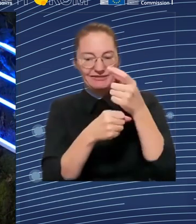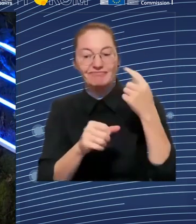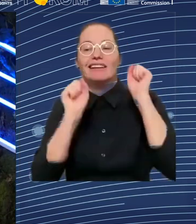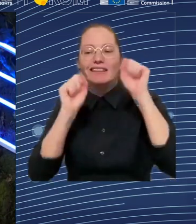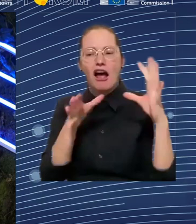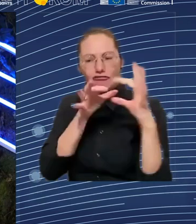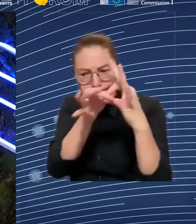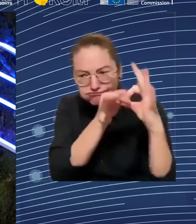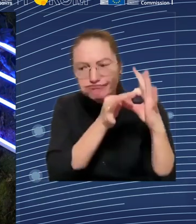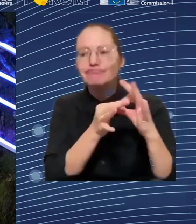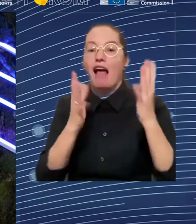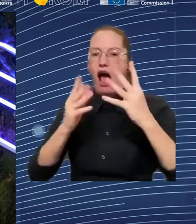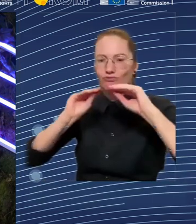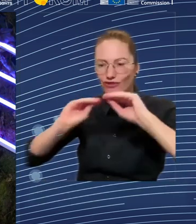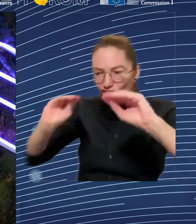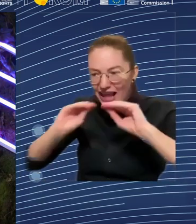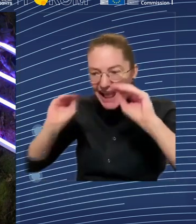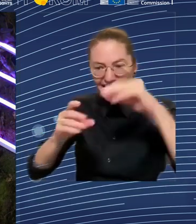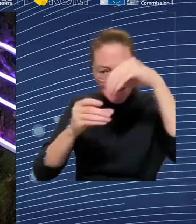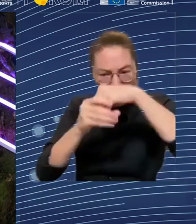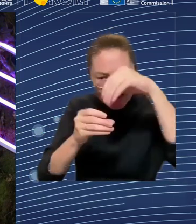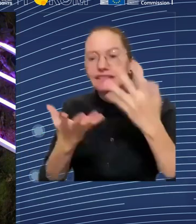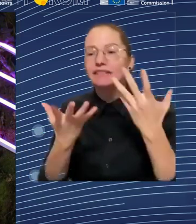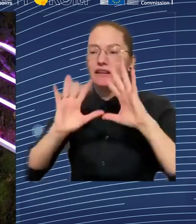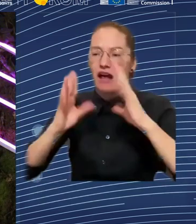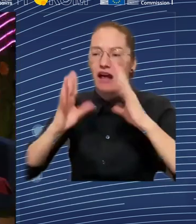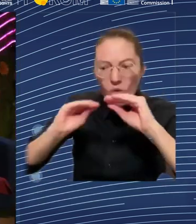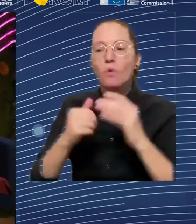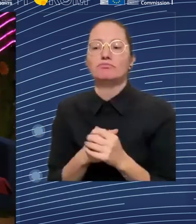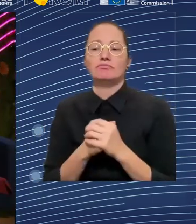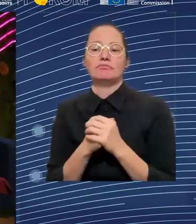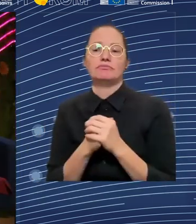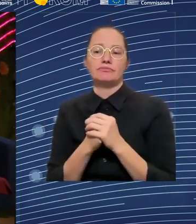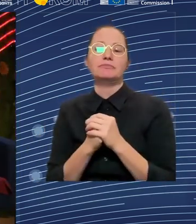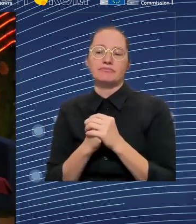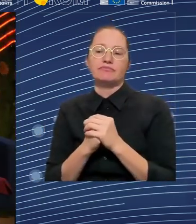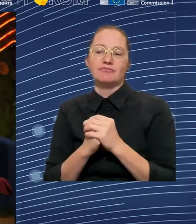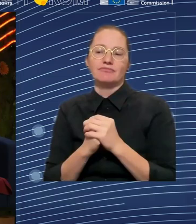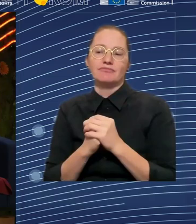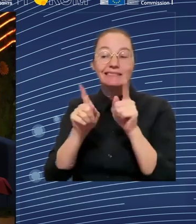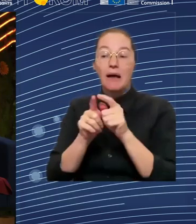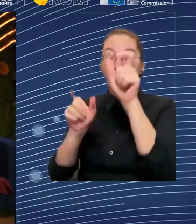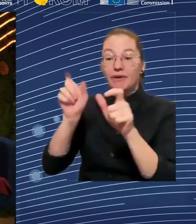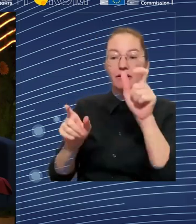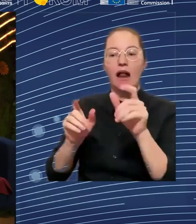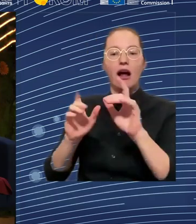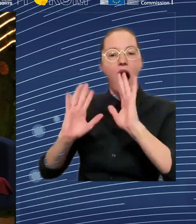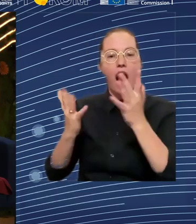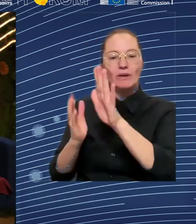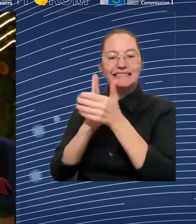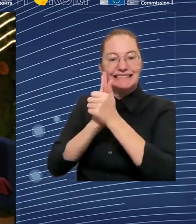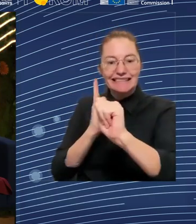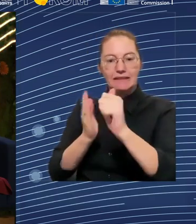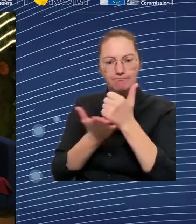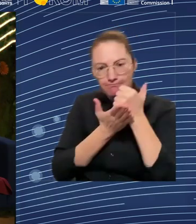our other panelists, Sarah, you wanted to intervene. I wanted to ask something very precisely to Mark, because I'm very